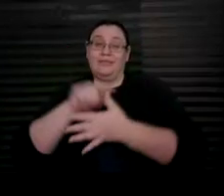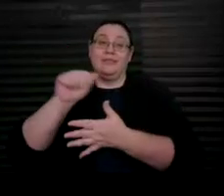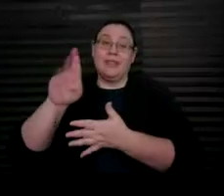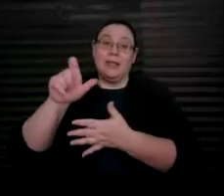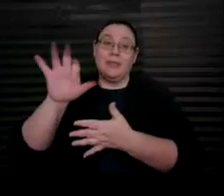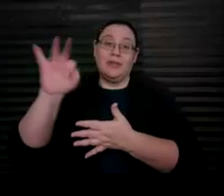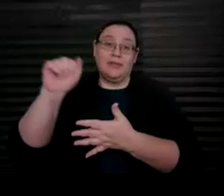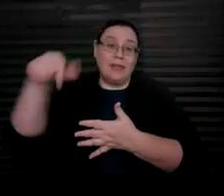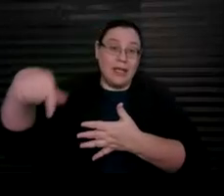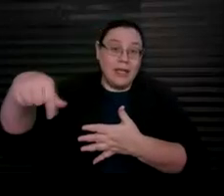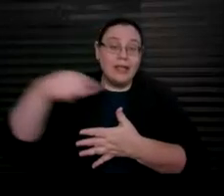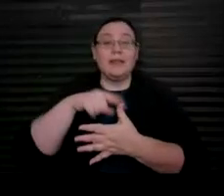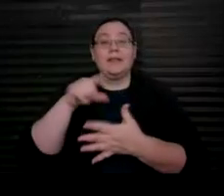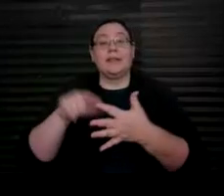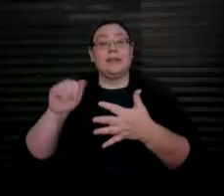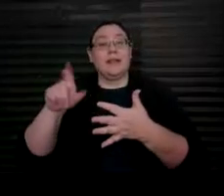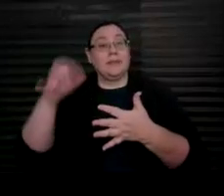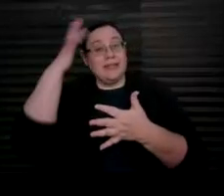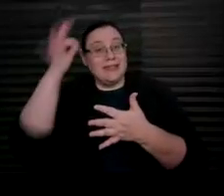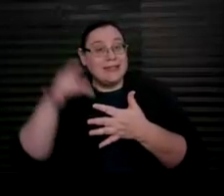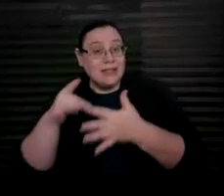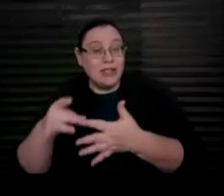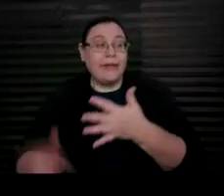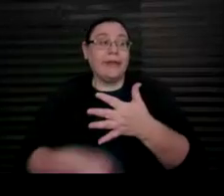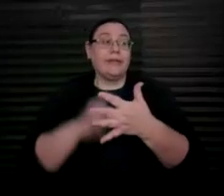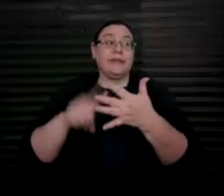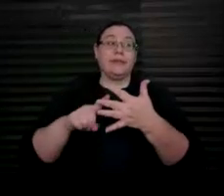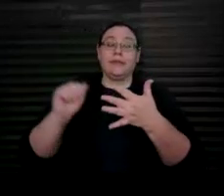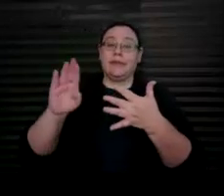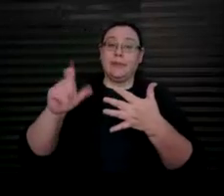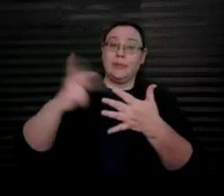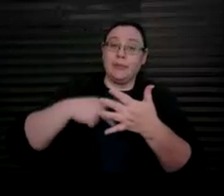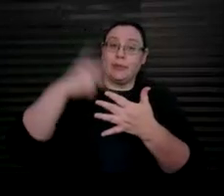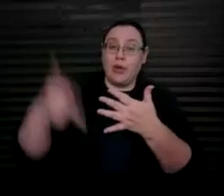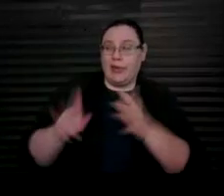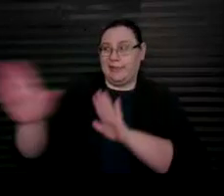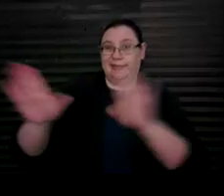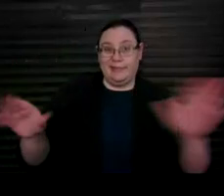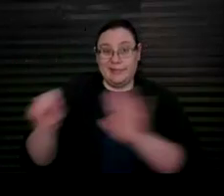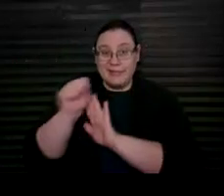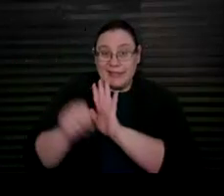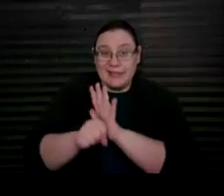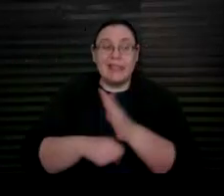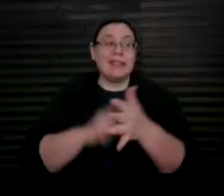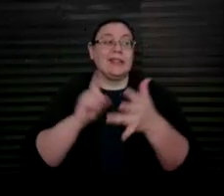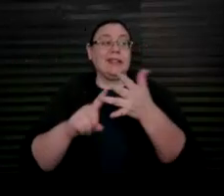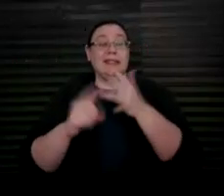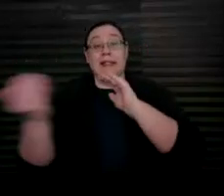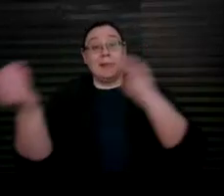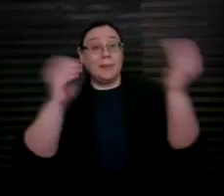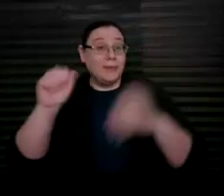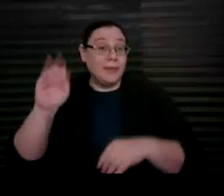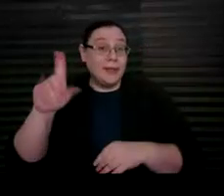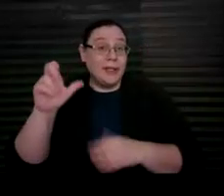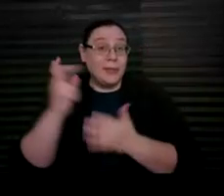ABLE decision guides, ABLE programs by state. You can compare ABLE